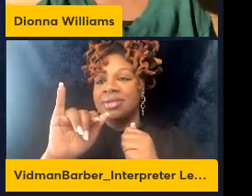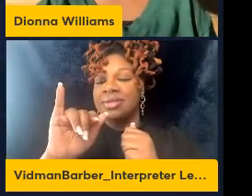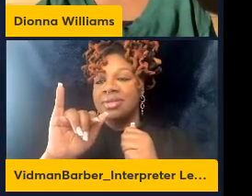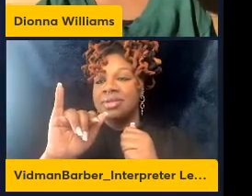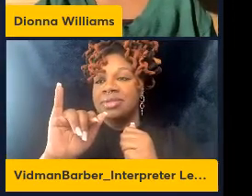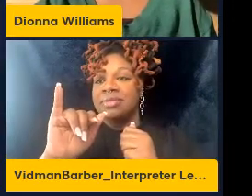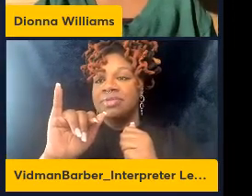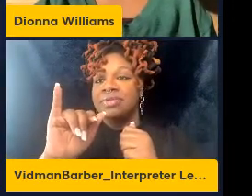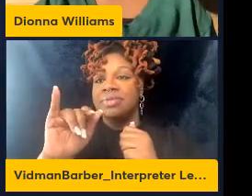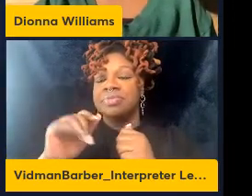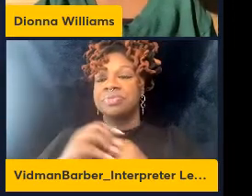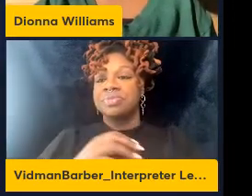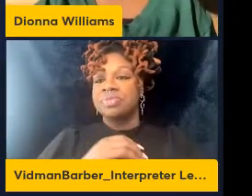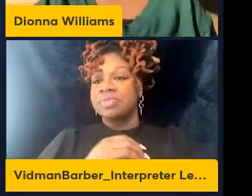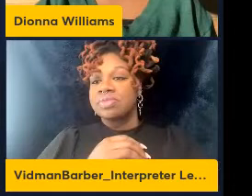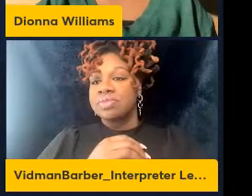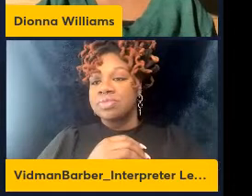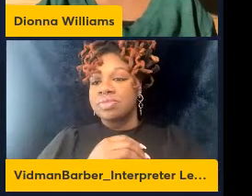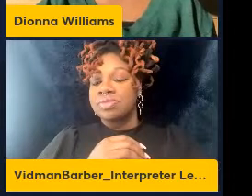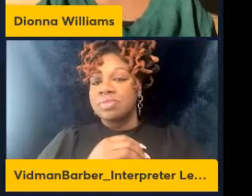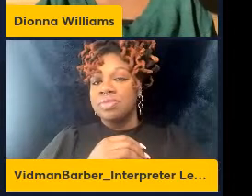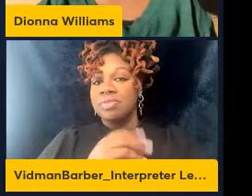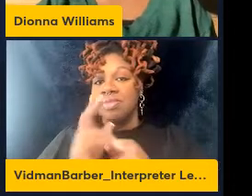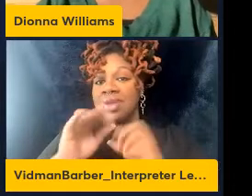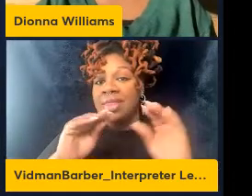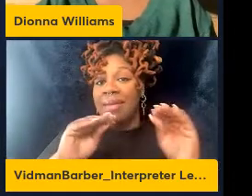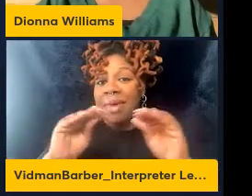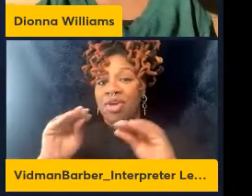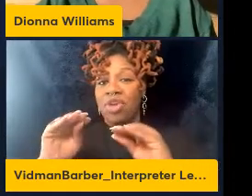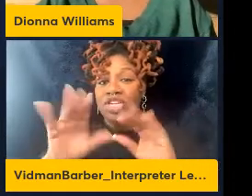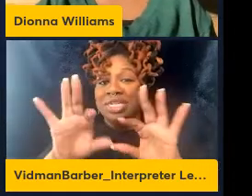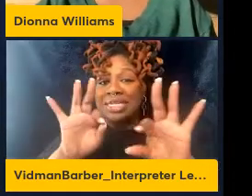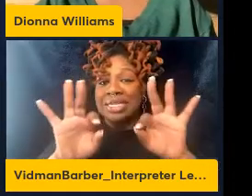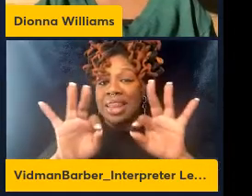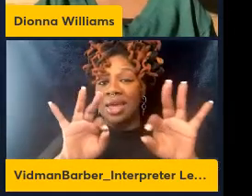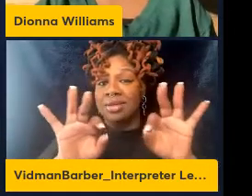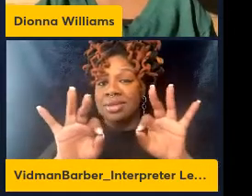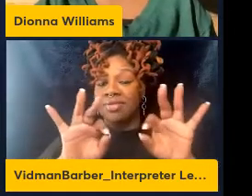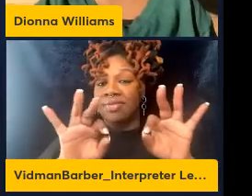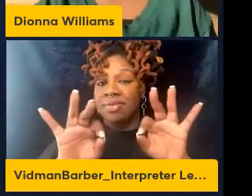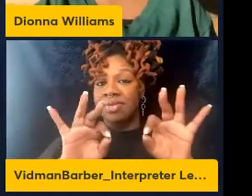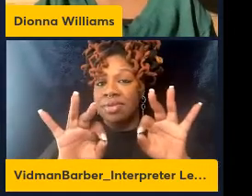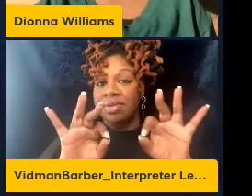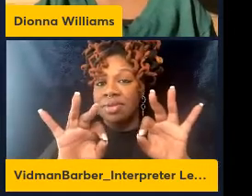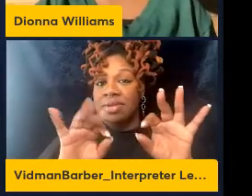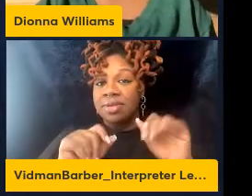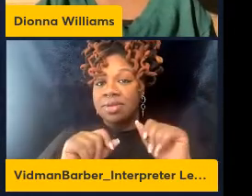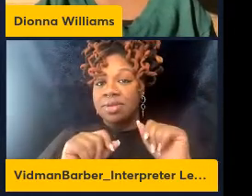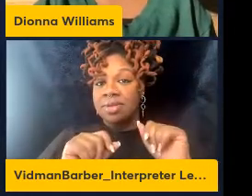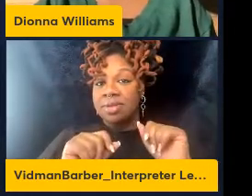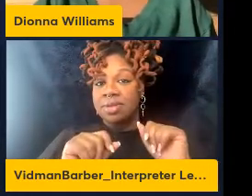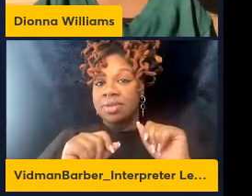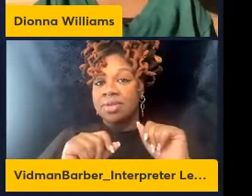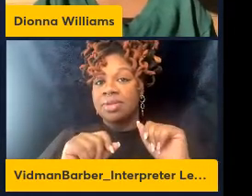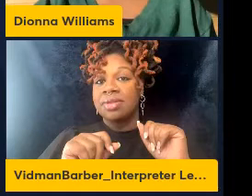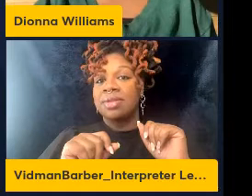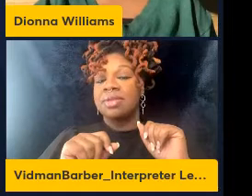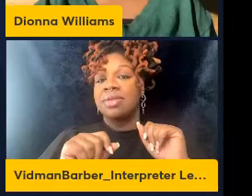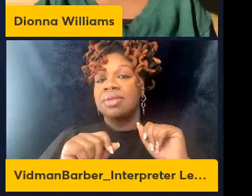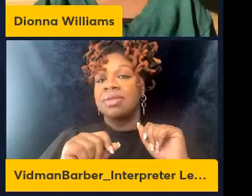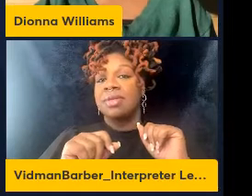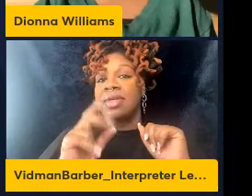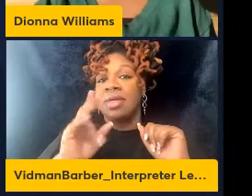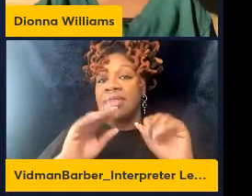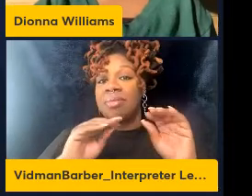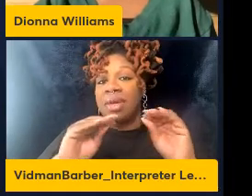antibodies present. This migration is selective because when you add an irrelevant antibody to IgG1, migration